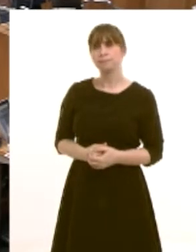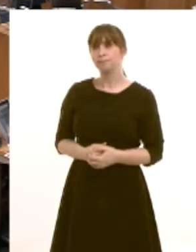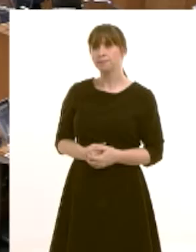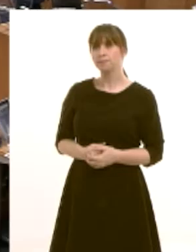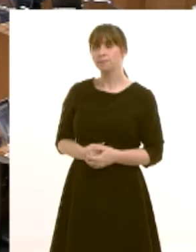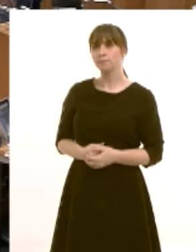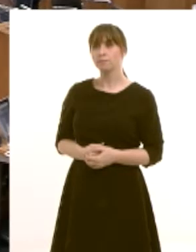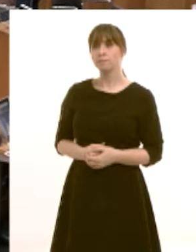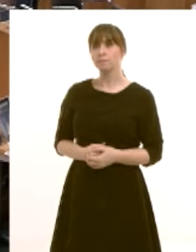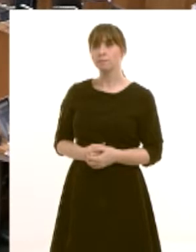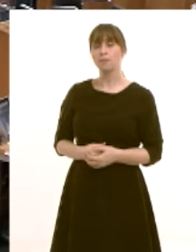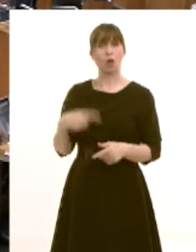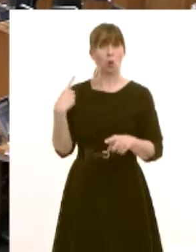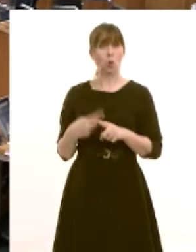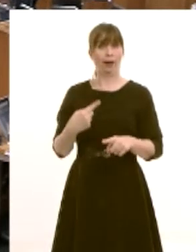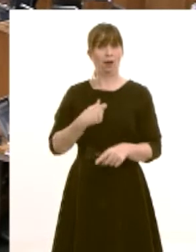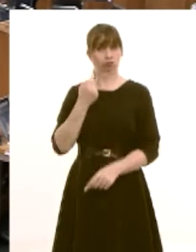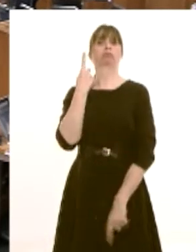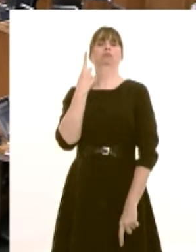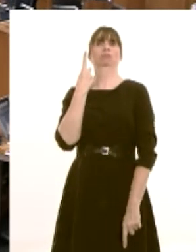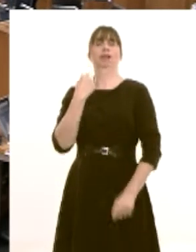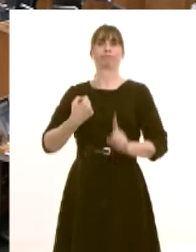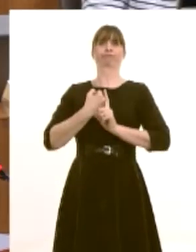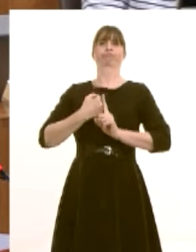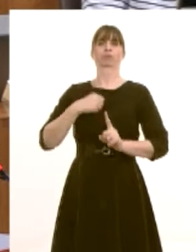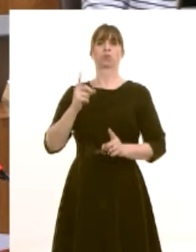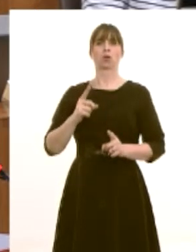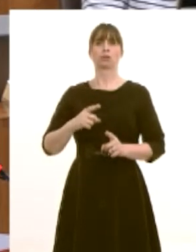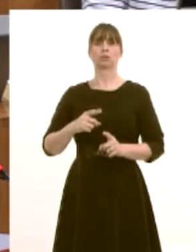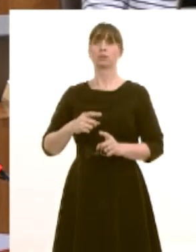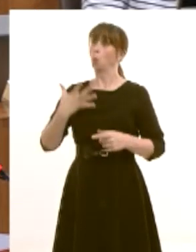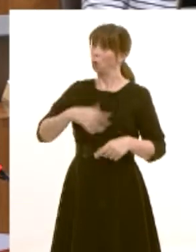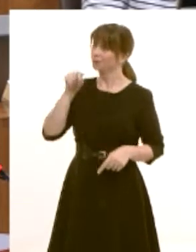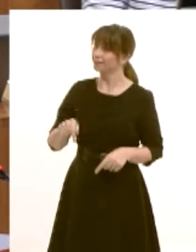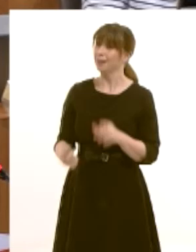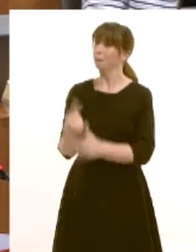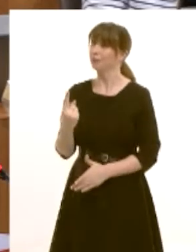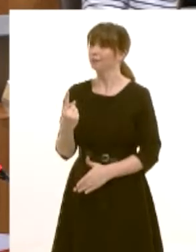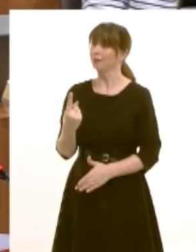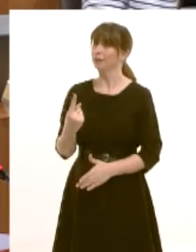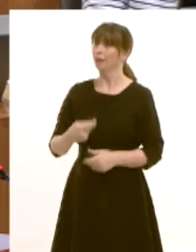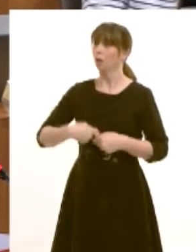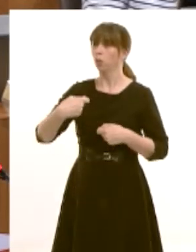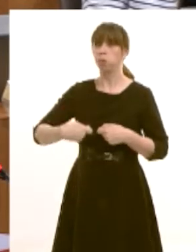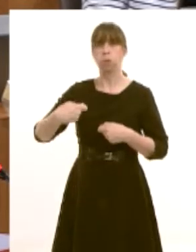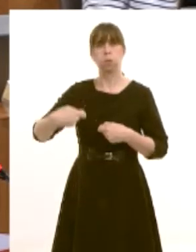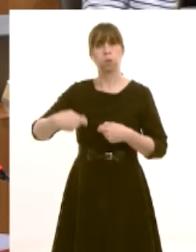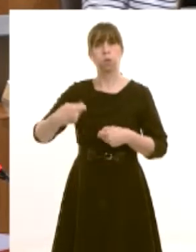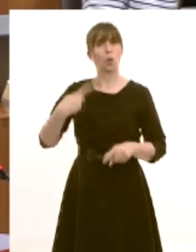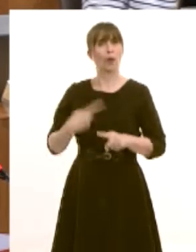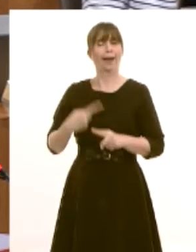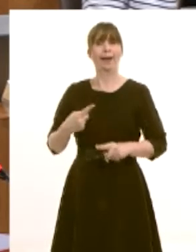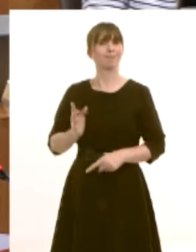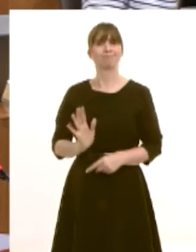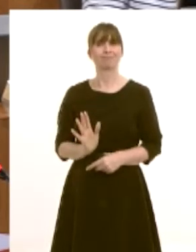well the lesson you've soon learned as a minister is that uh things can't be done as quickly as you would want on occasion and she asks i